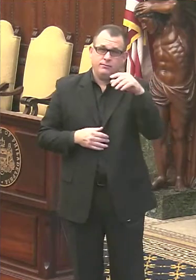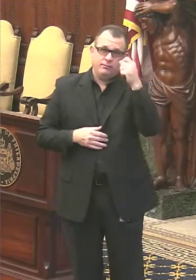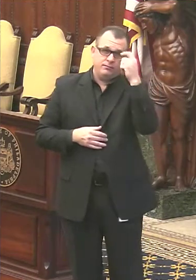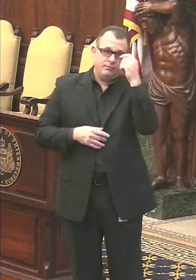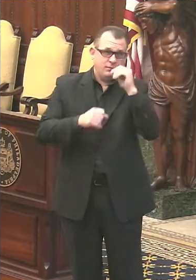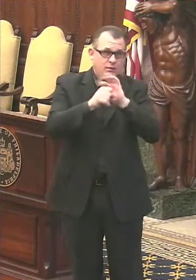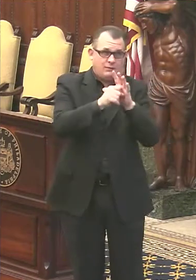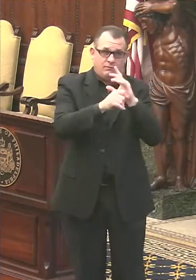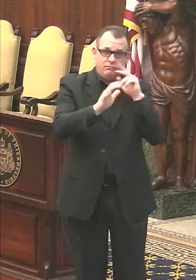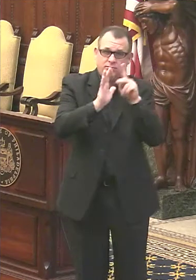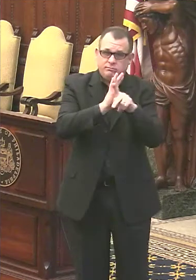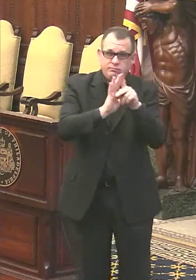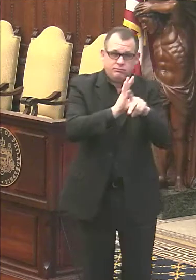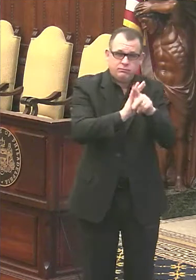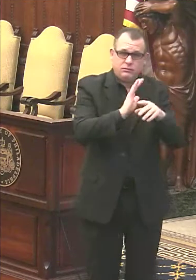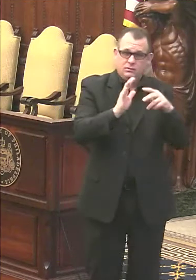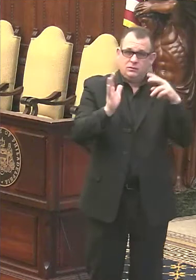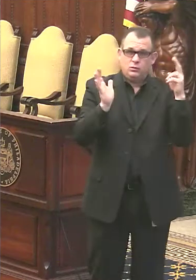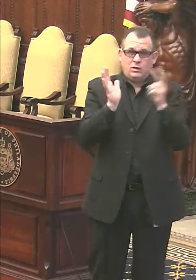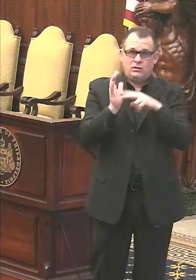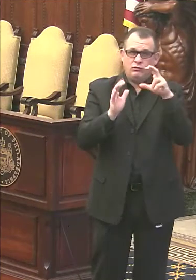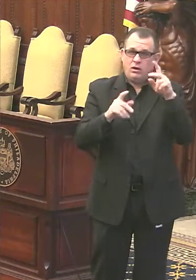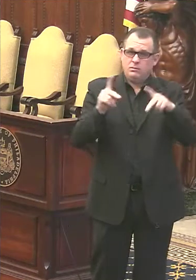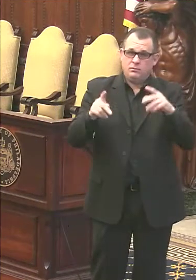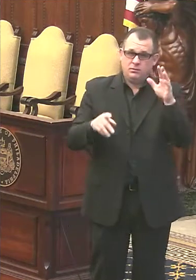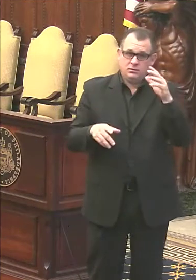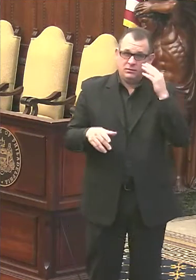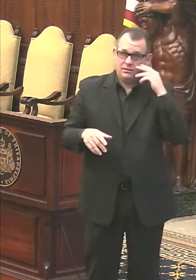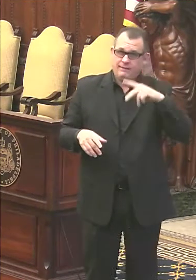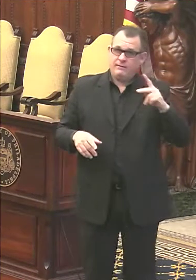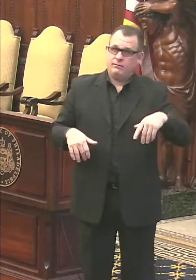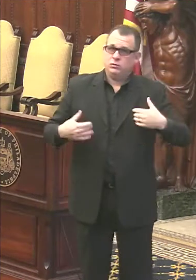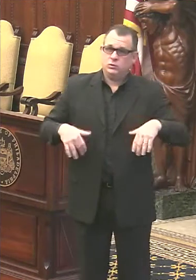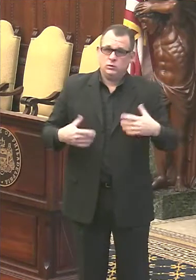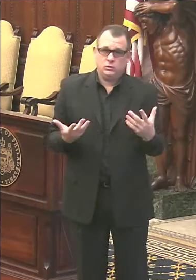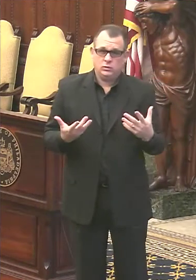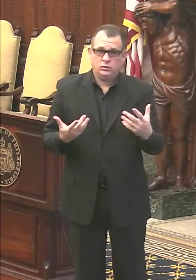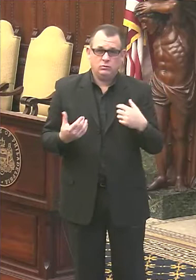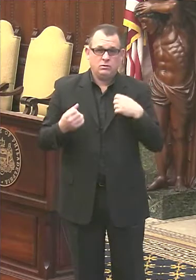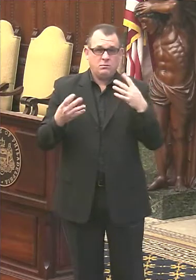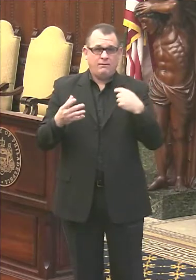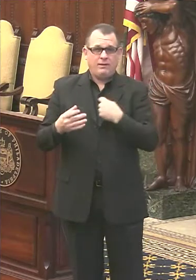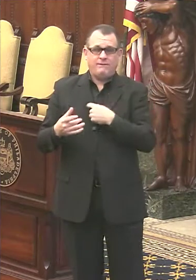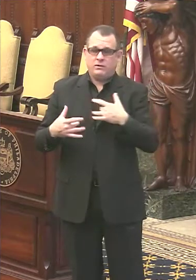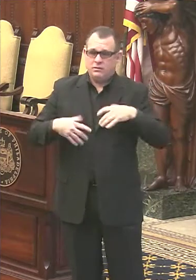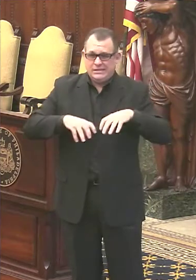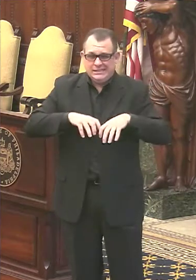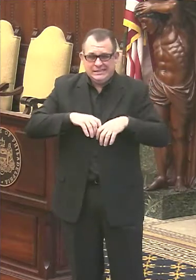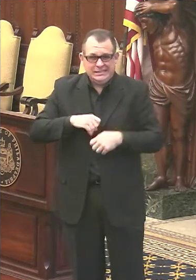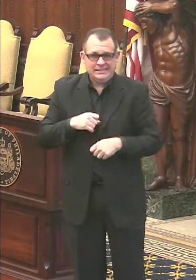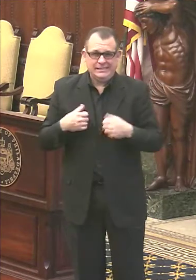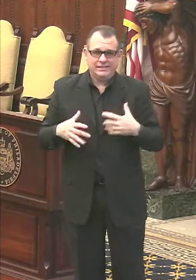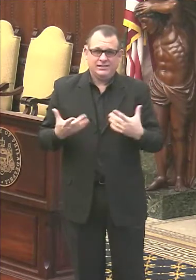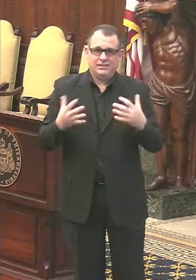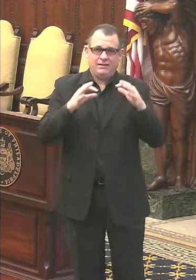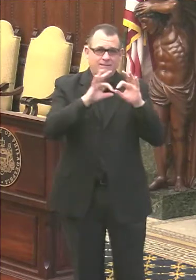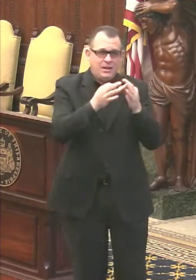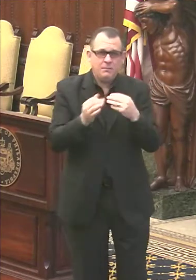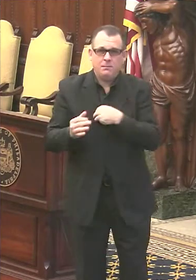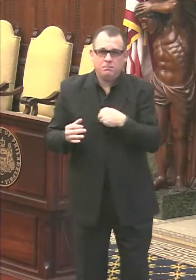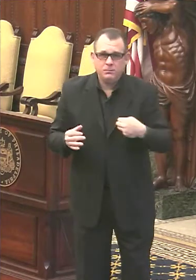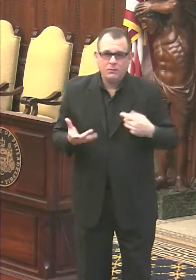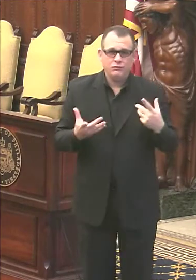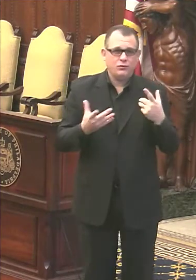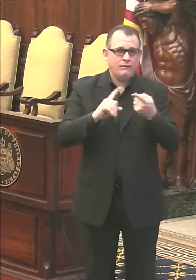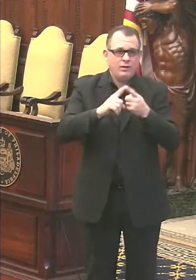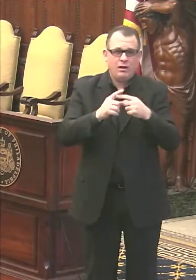Philadelphians' lives. At a time when so many of us are grieving the loss of family, friends, and neighbors, it's important that we honor those we lost.